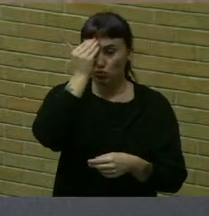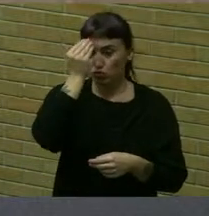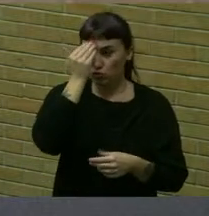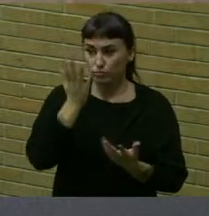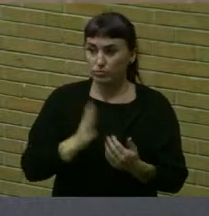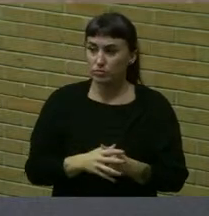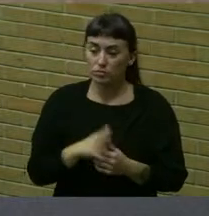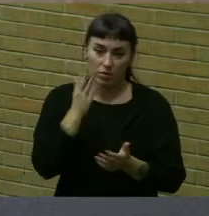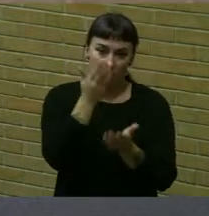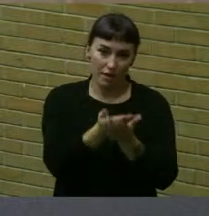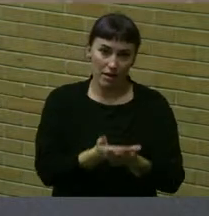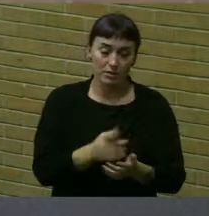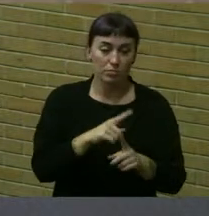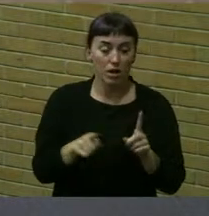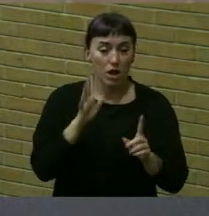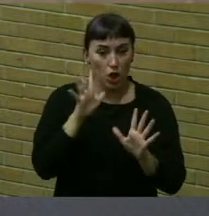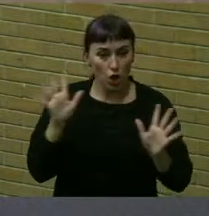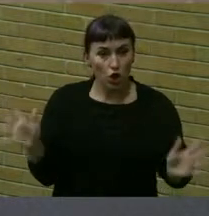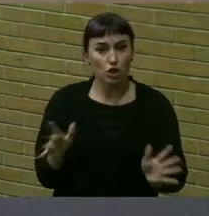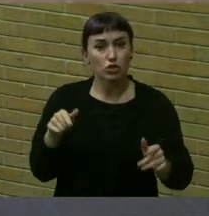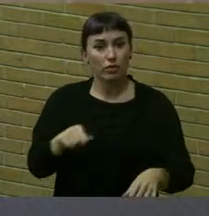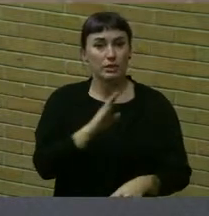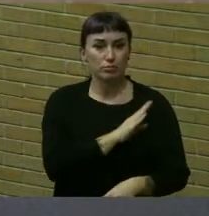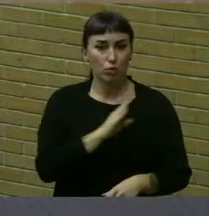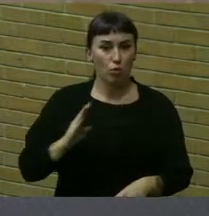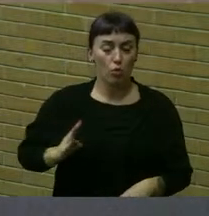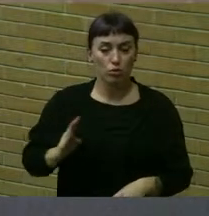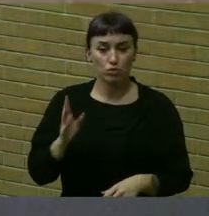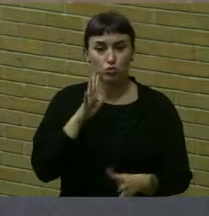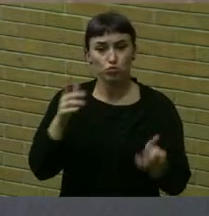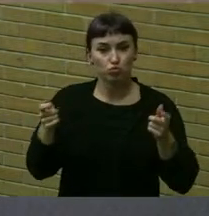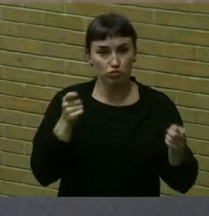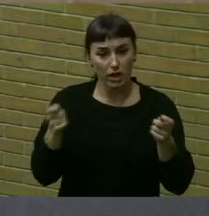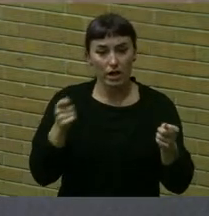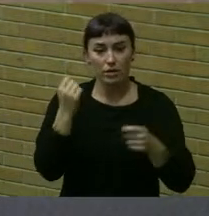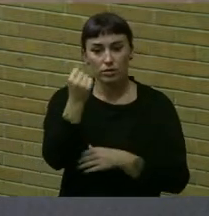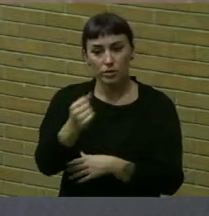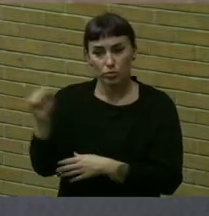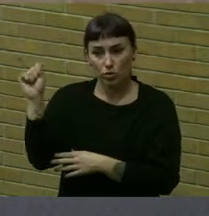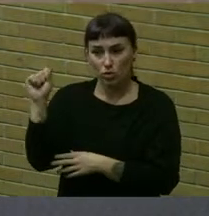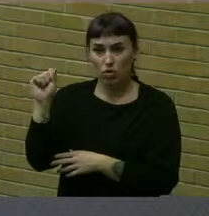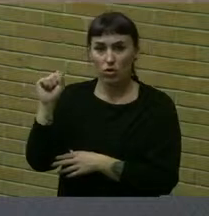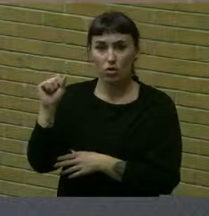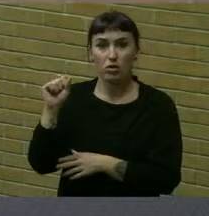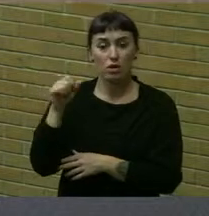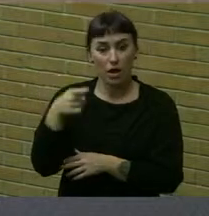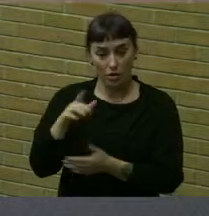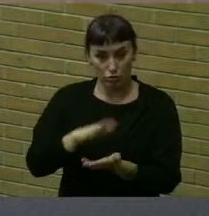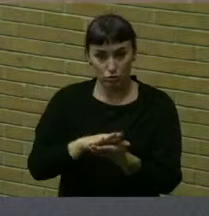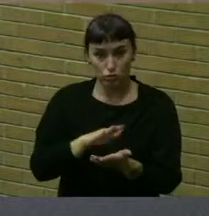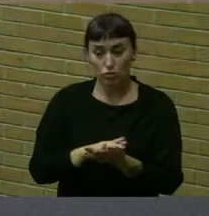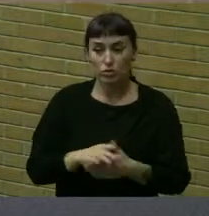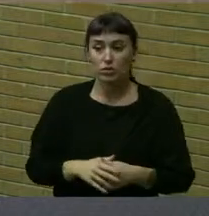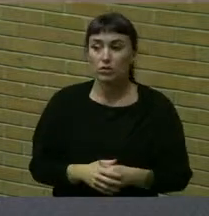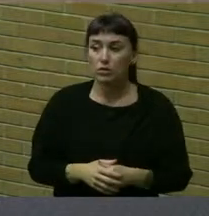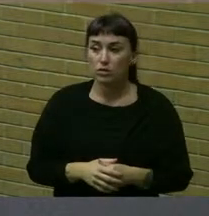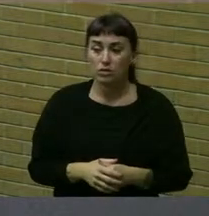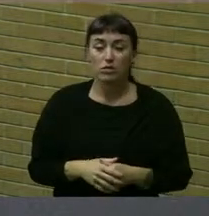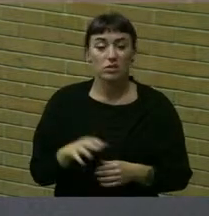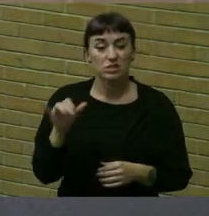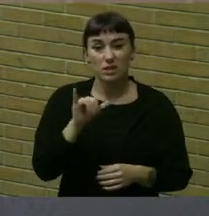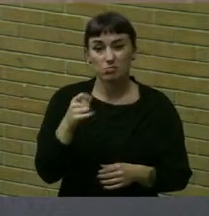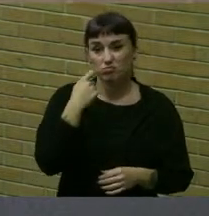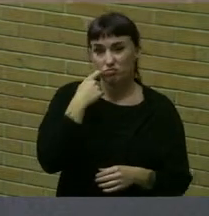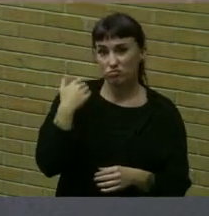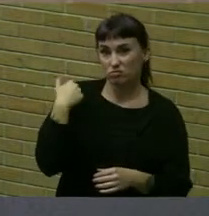facts. But I urge this board to regulate the protests at our school in line with what Mr. Dollinger just